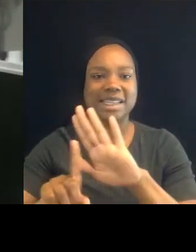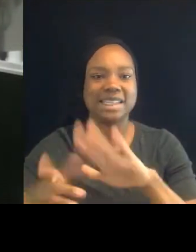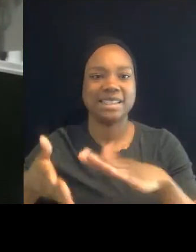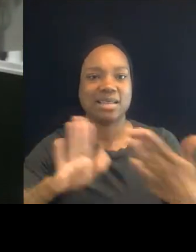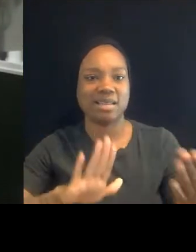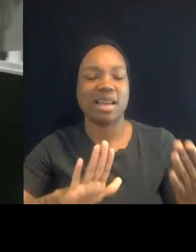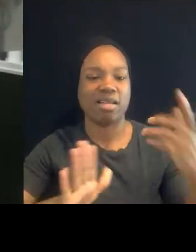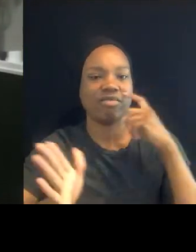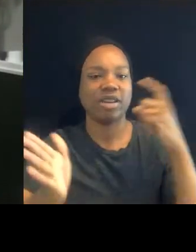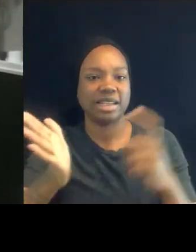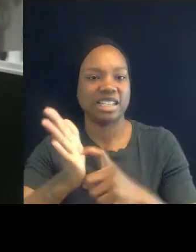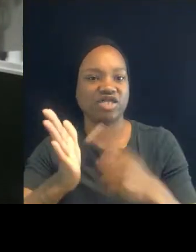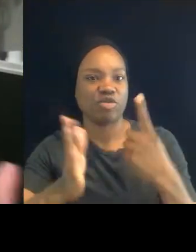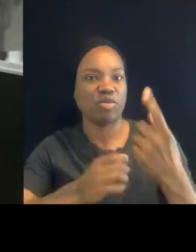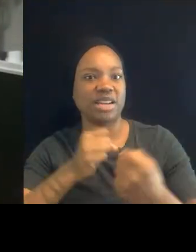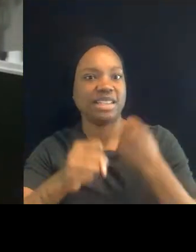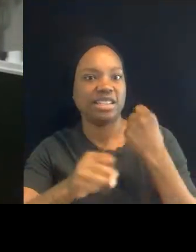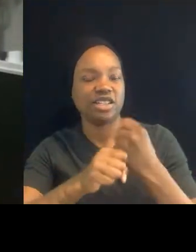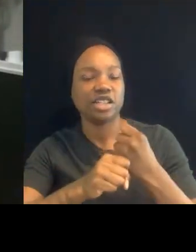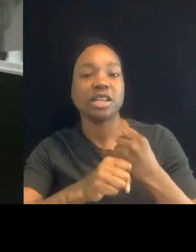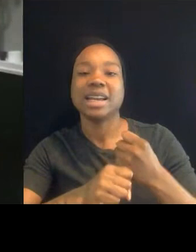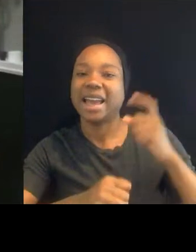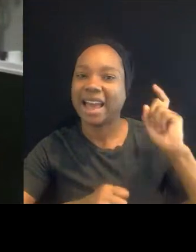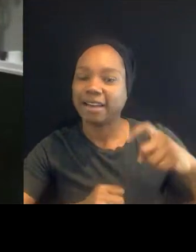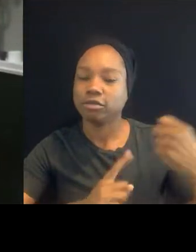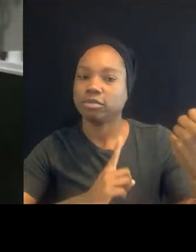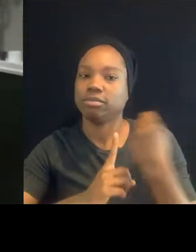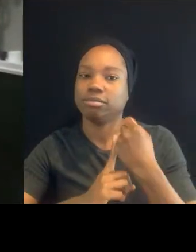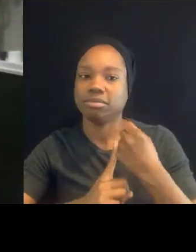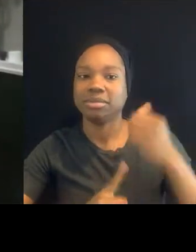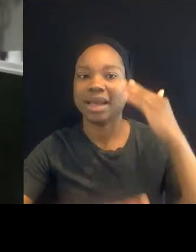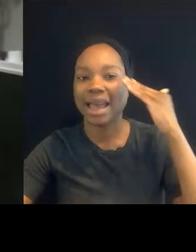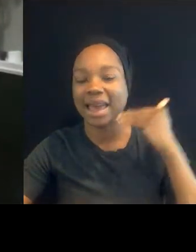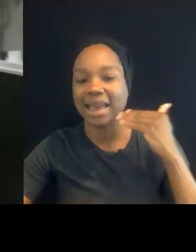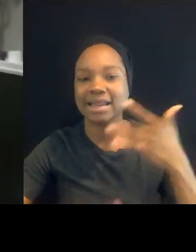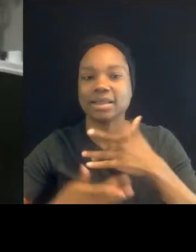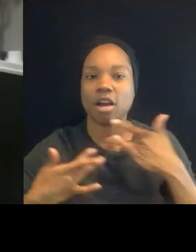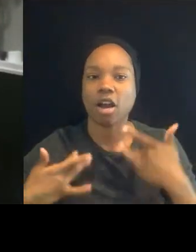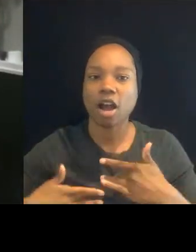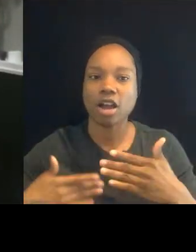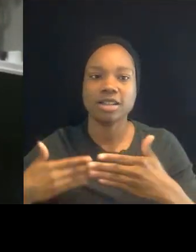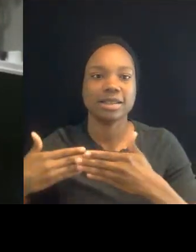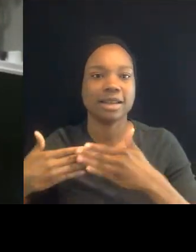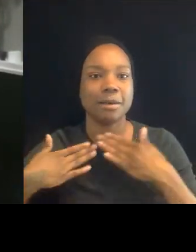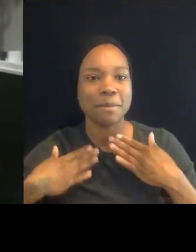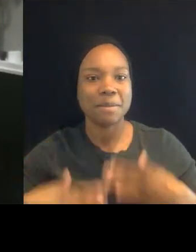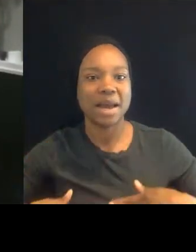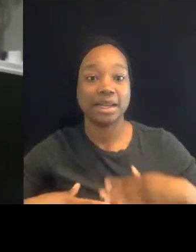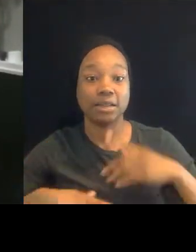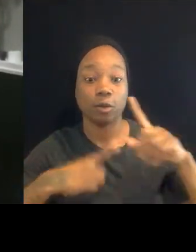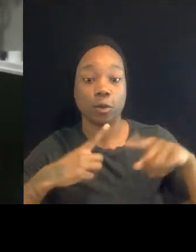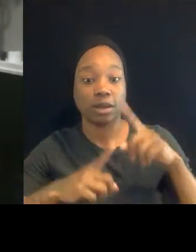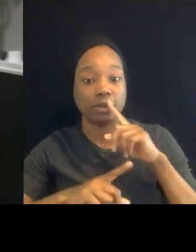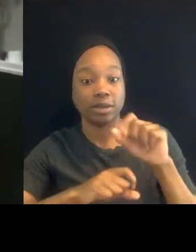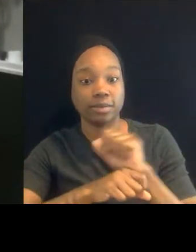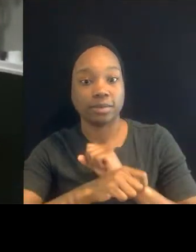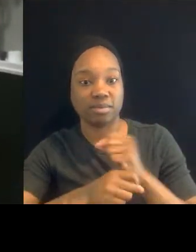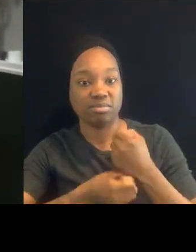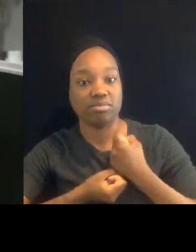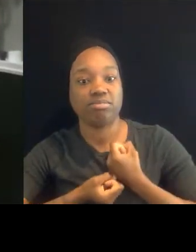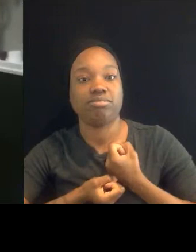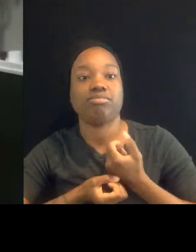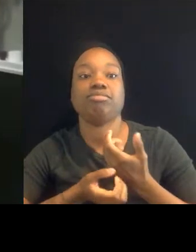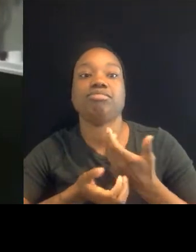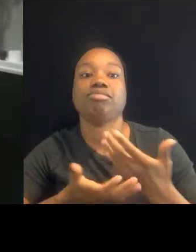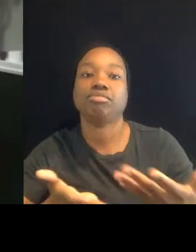It has to touch on our heads and our hearts and our bodies. And when we do hit the floor, we need to be around